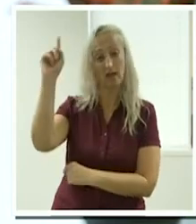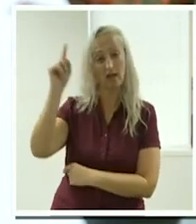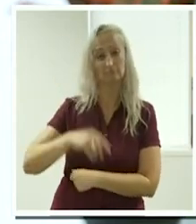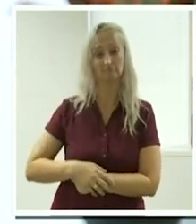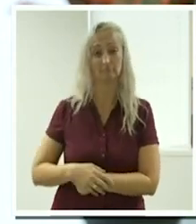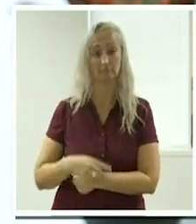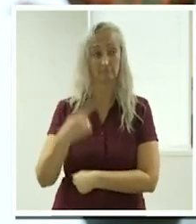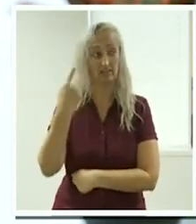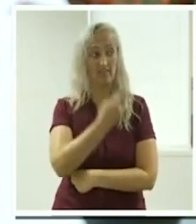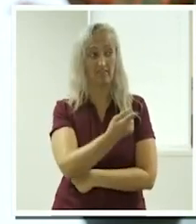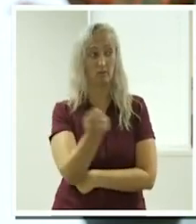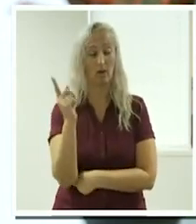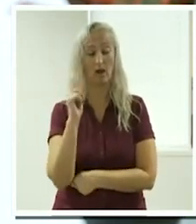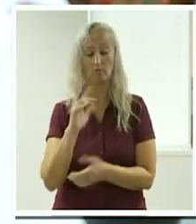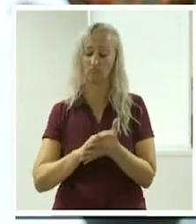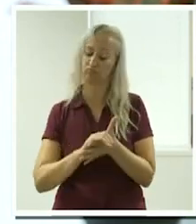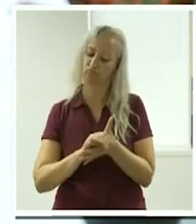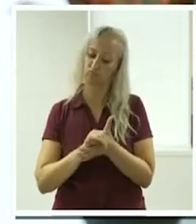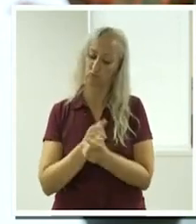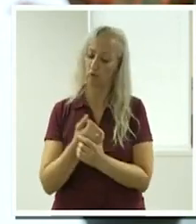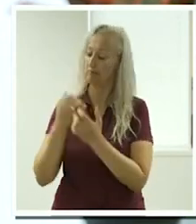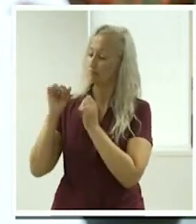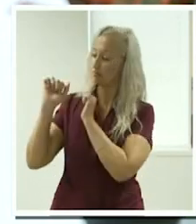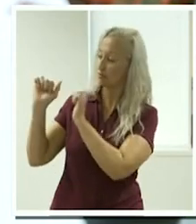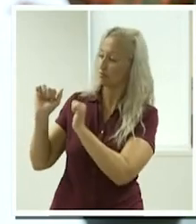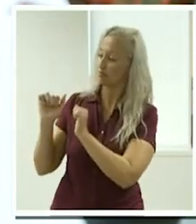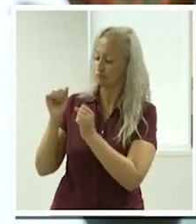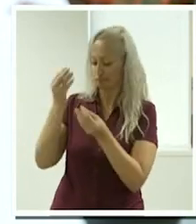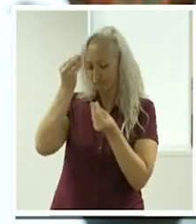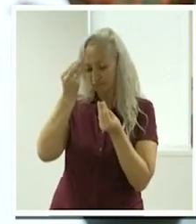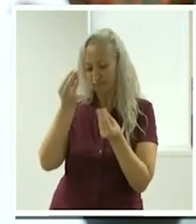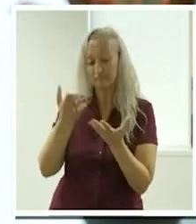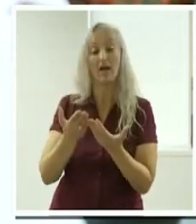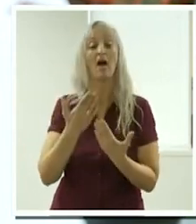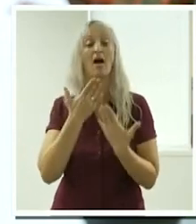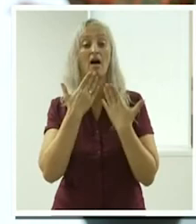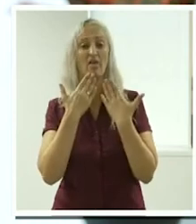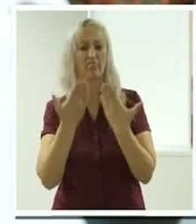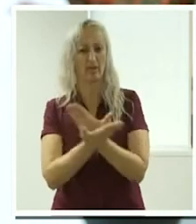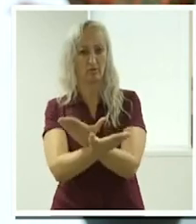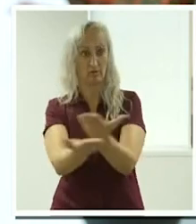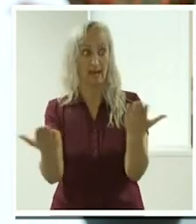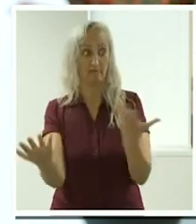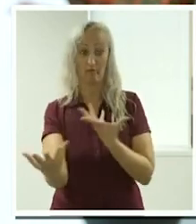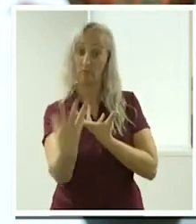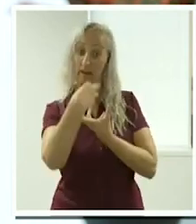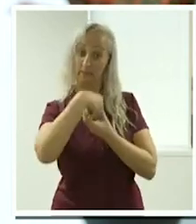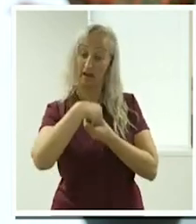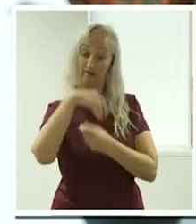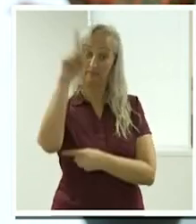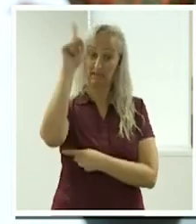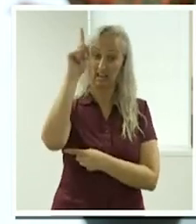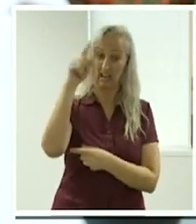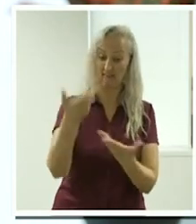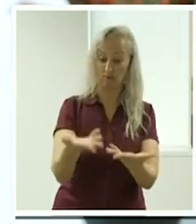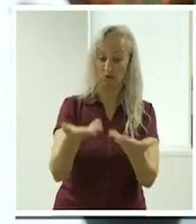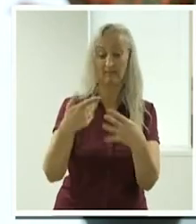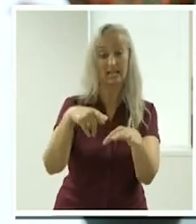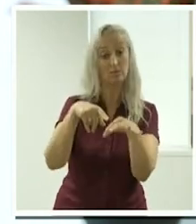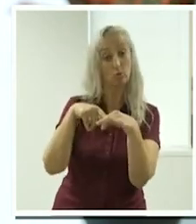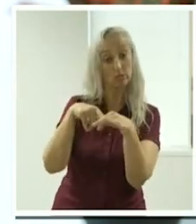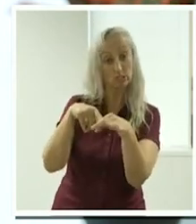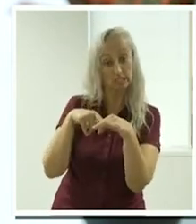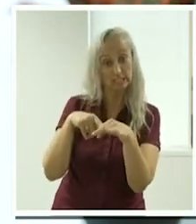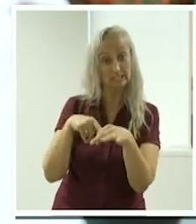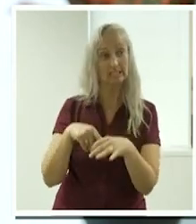think we're really um grateful for that and i think the audience is grateful and thanks for everyone for being part of today and submitting your questions we are